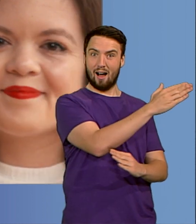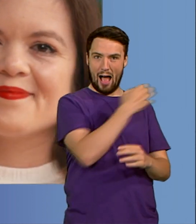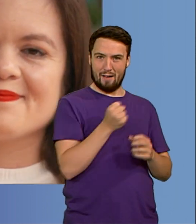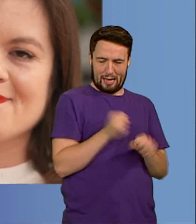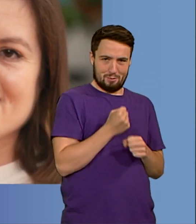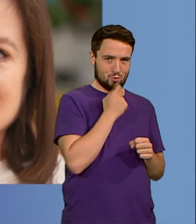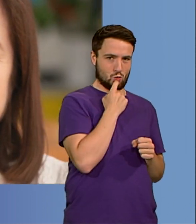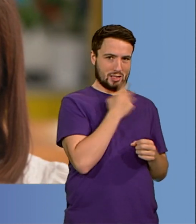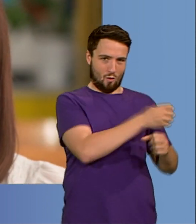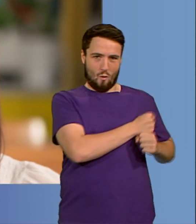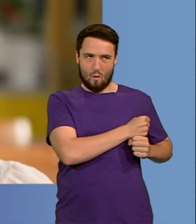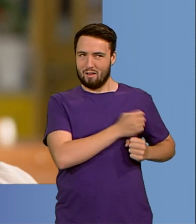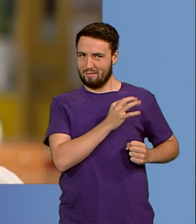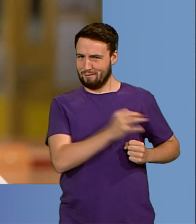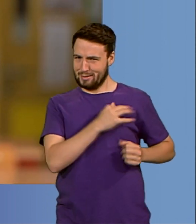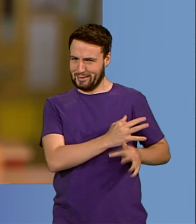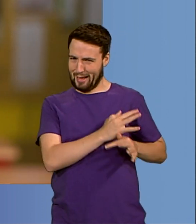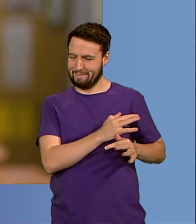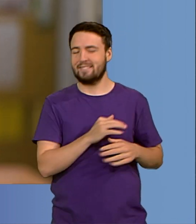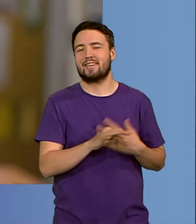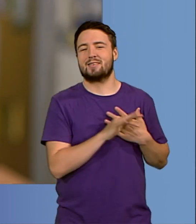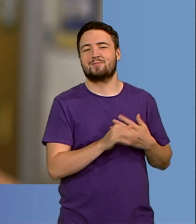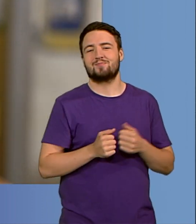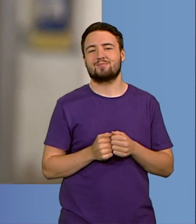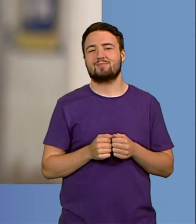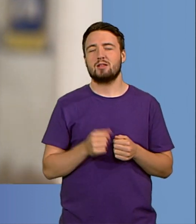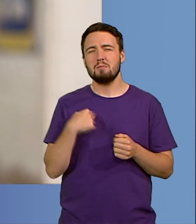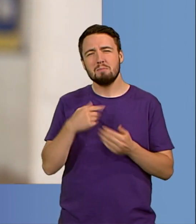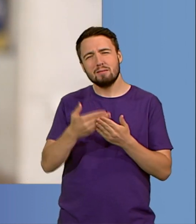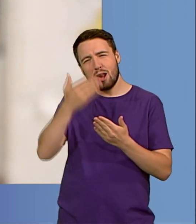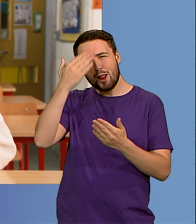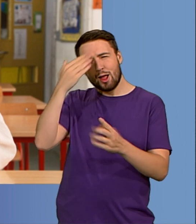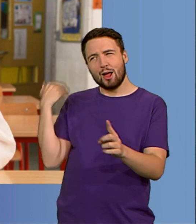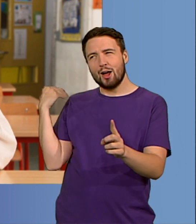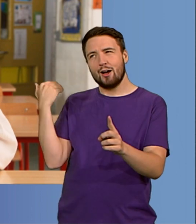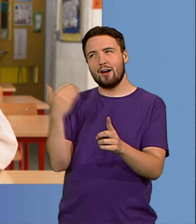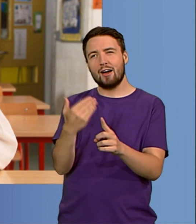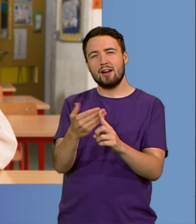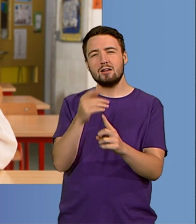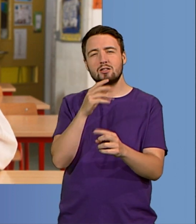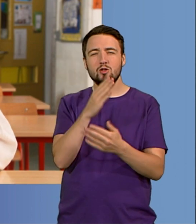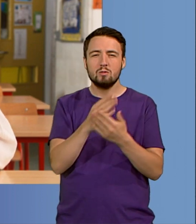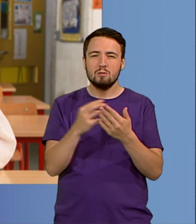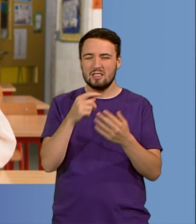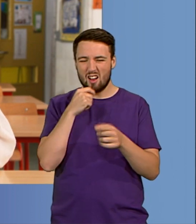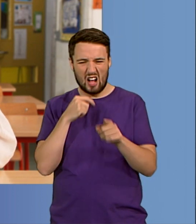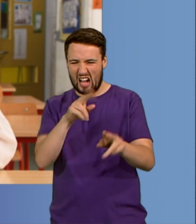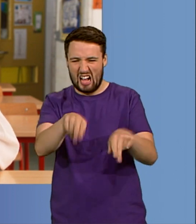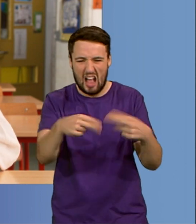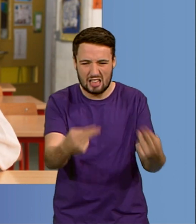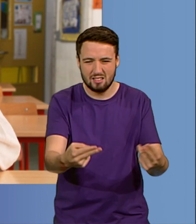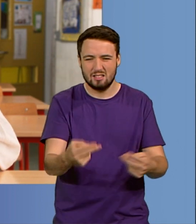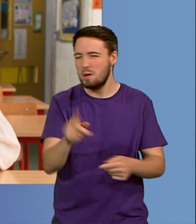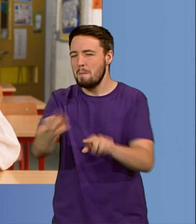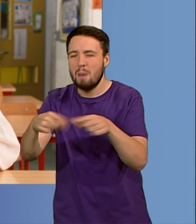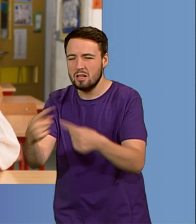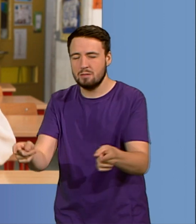What I've learned is that when people say that things are impossible, it just means that they haven't thought of another way.